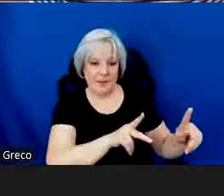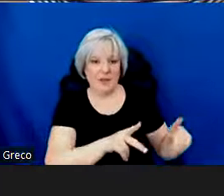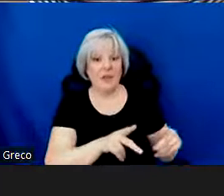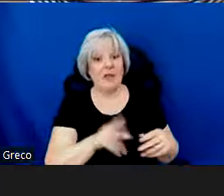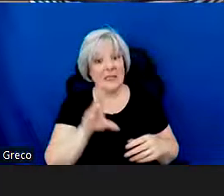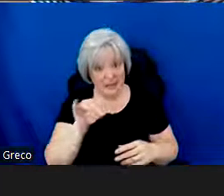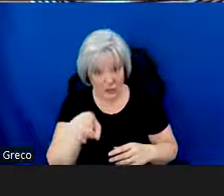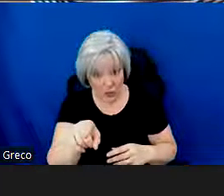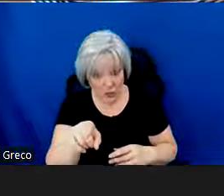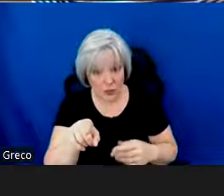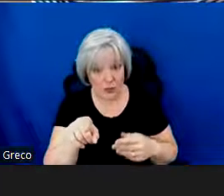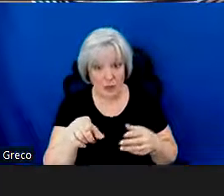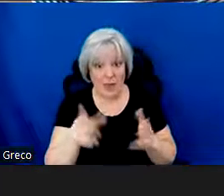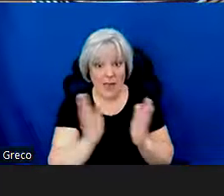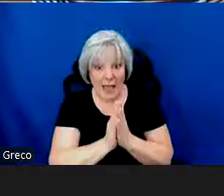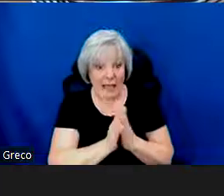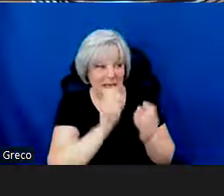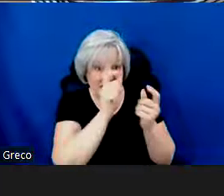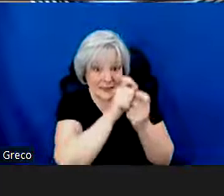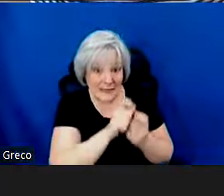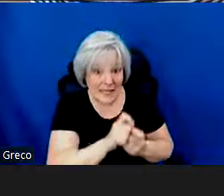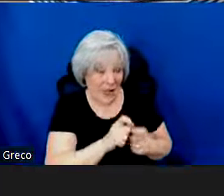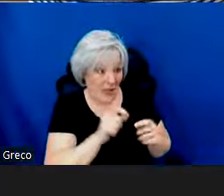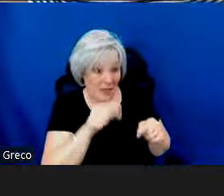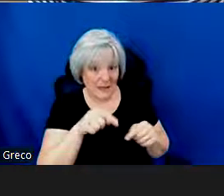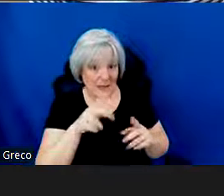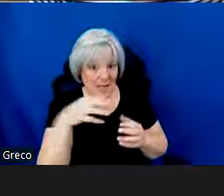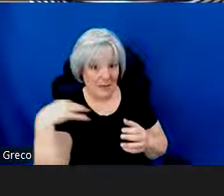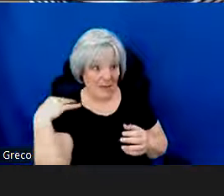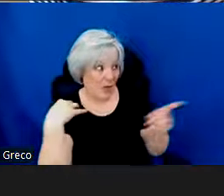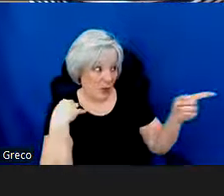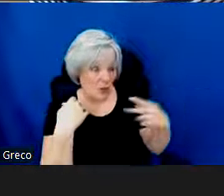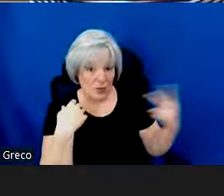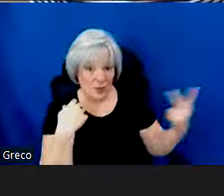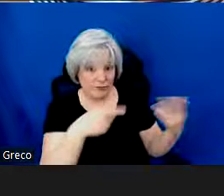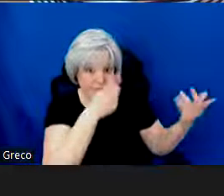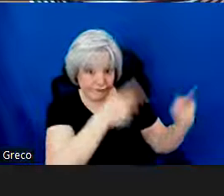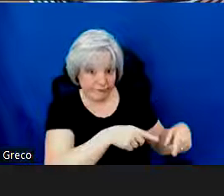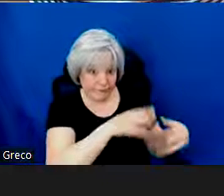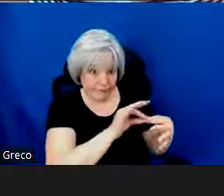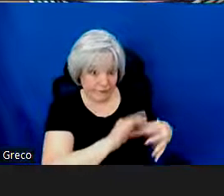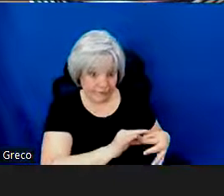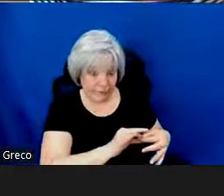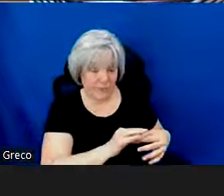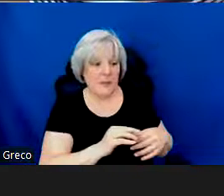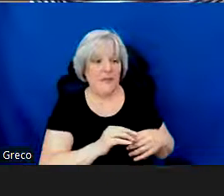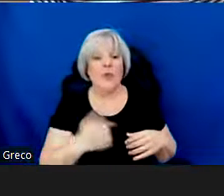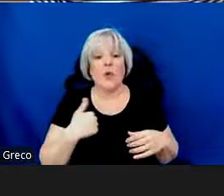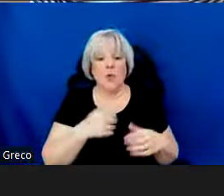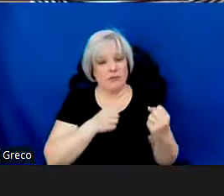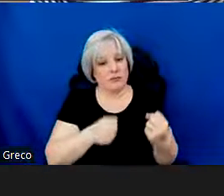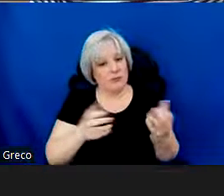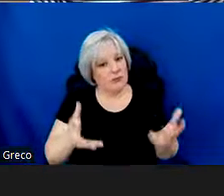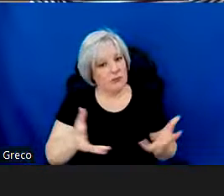opportunity to discuss the details of this application with the artist or company that you plan to present. We strongly